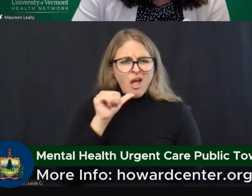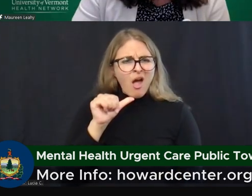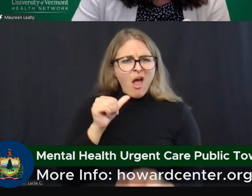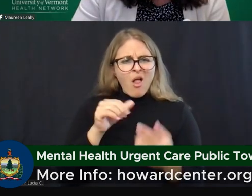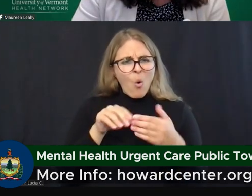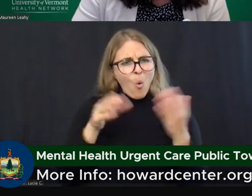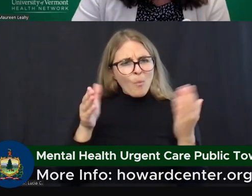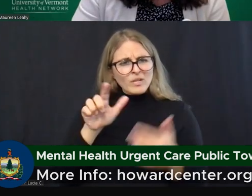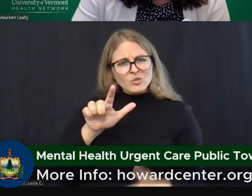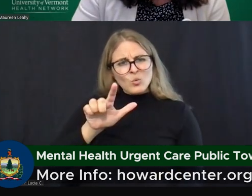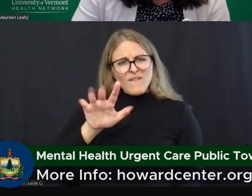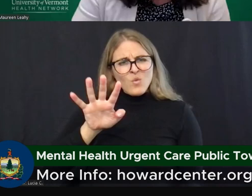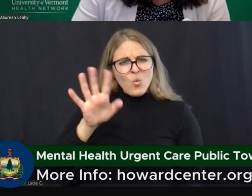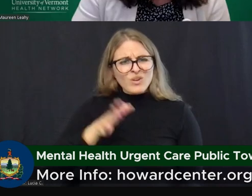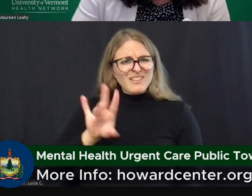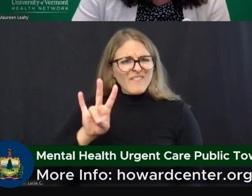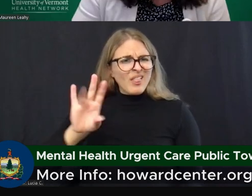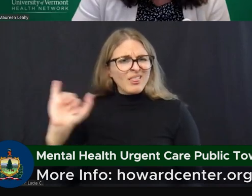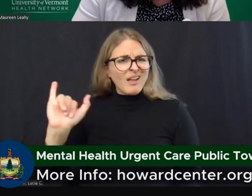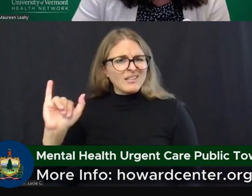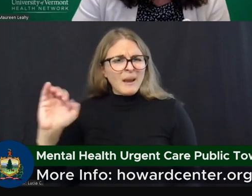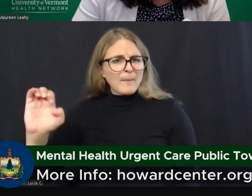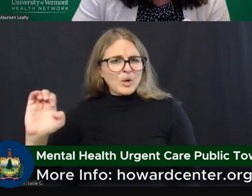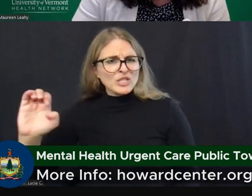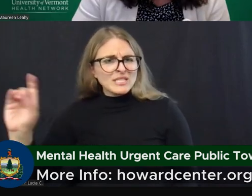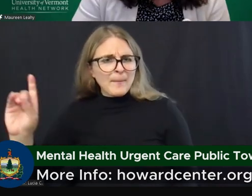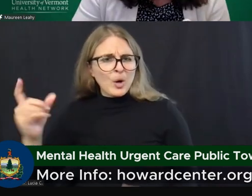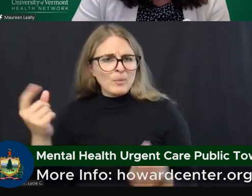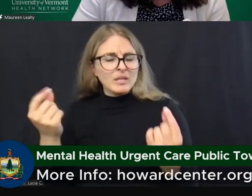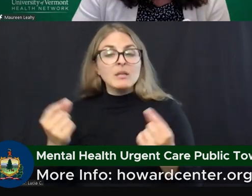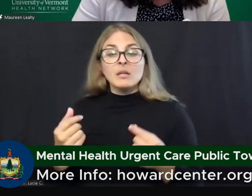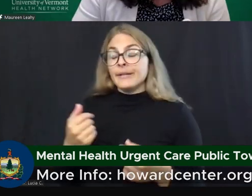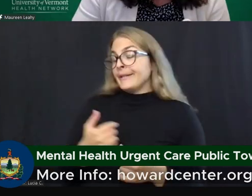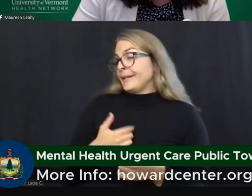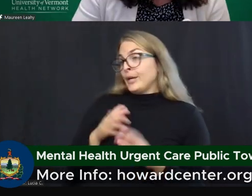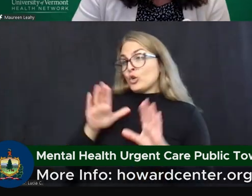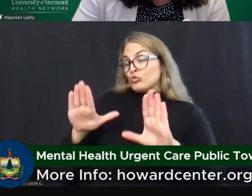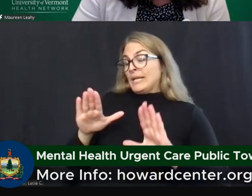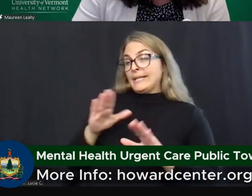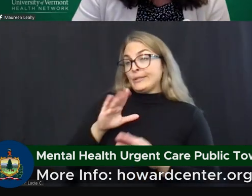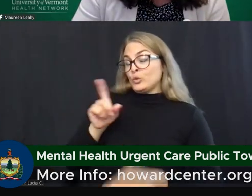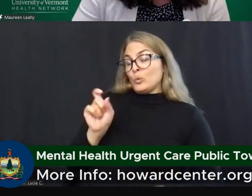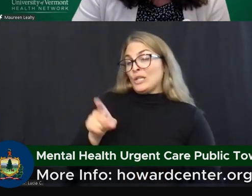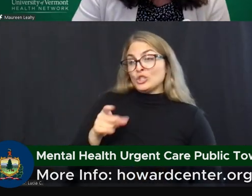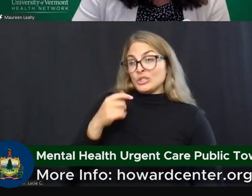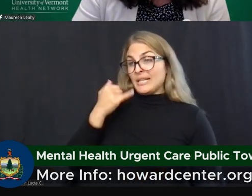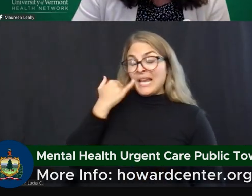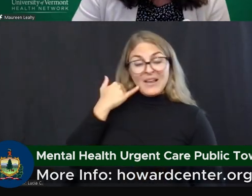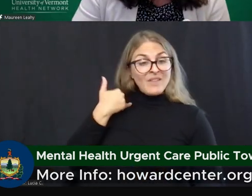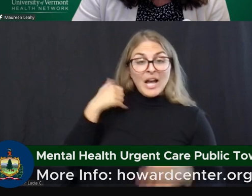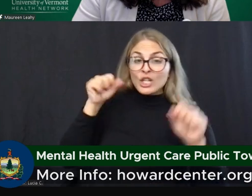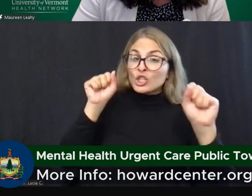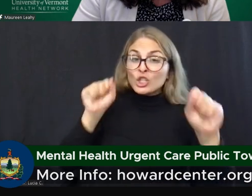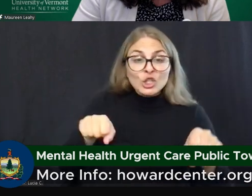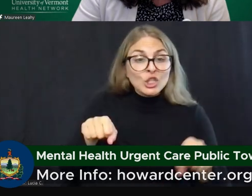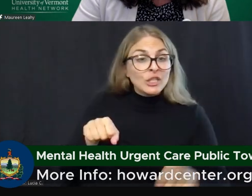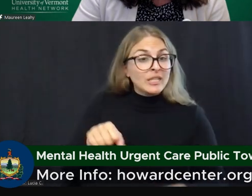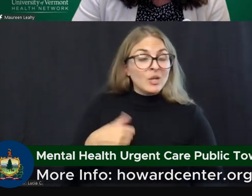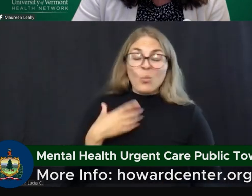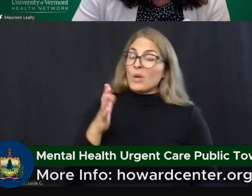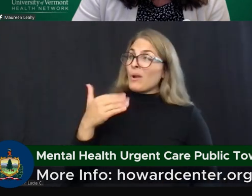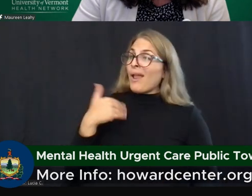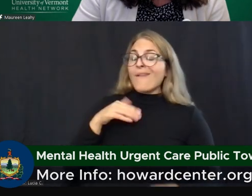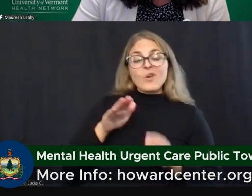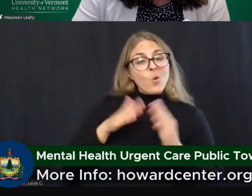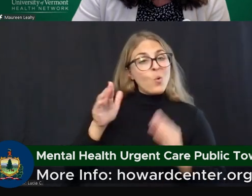department? That's a great question. If I had a magic wand, we would have our services open 24-7 without